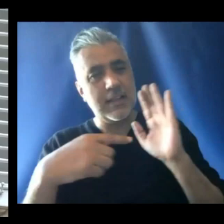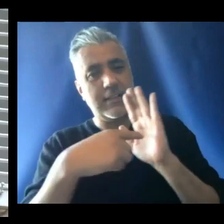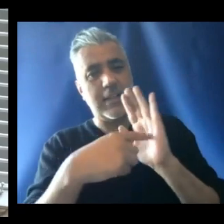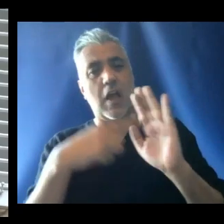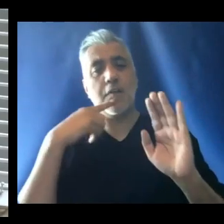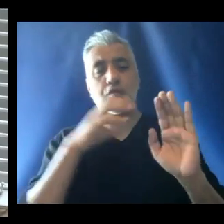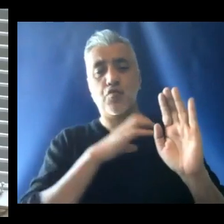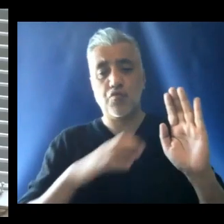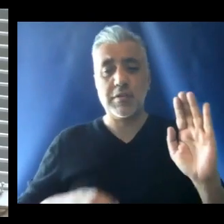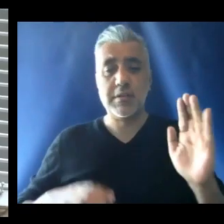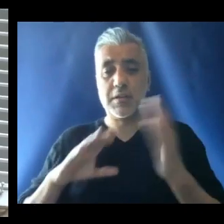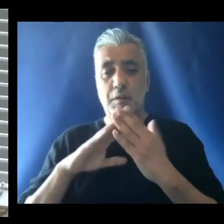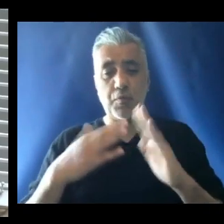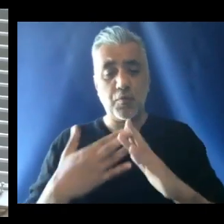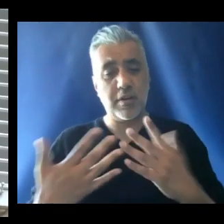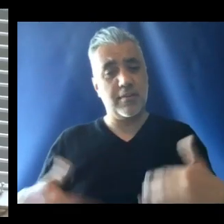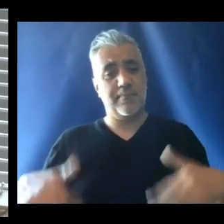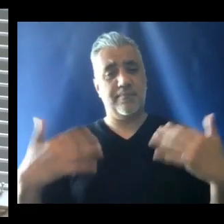Christian community.